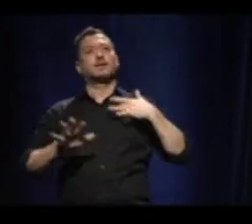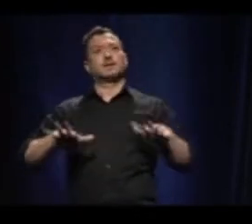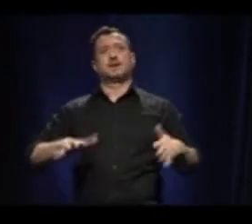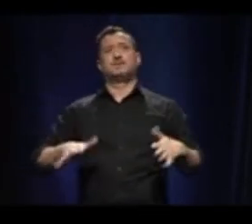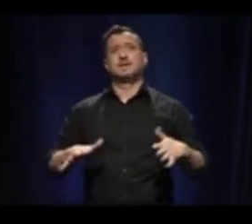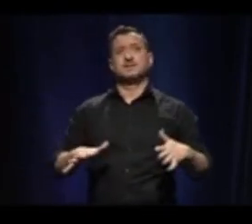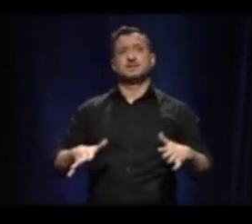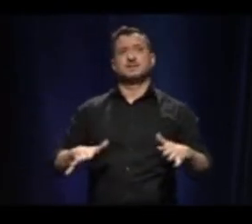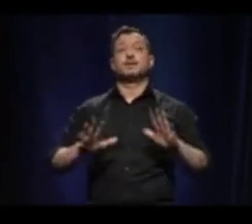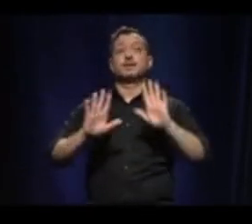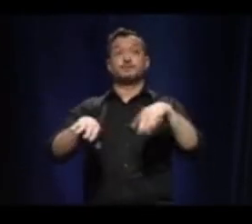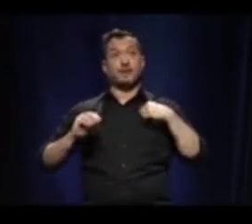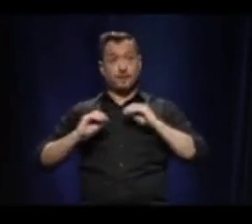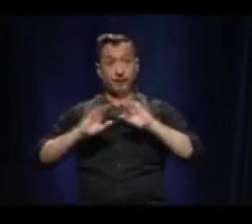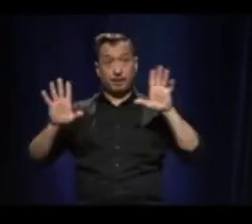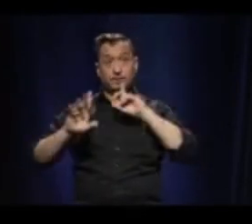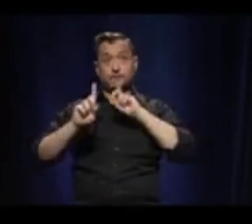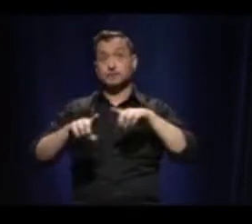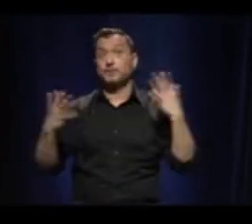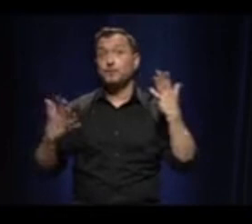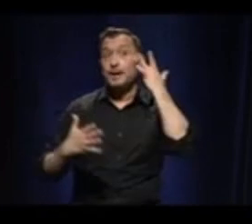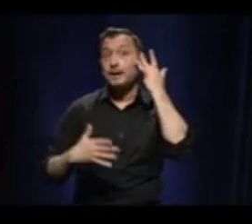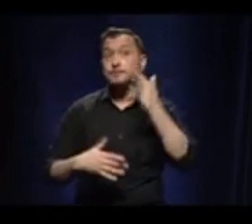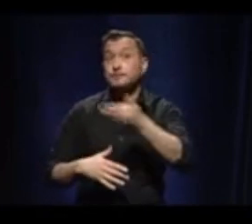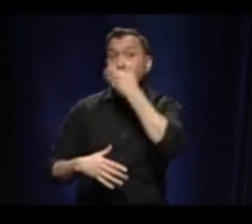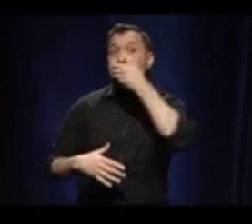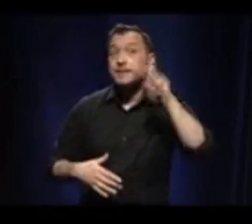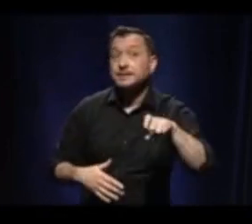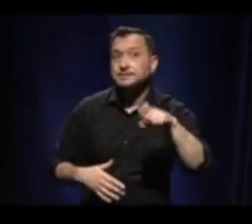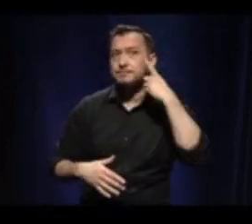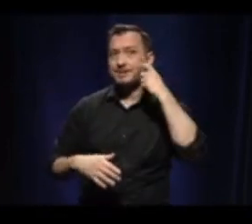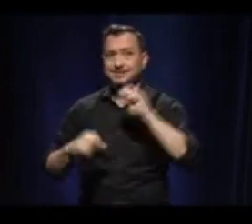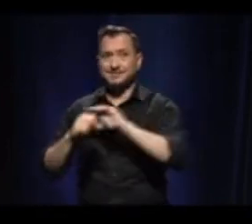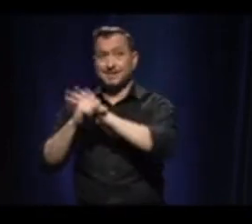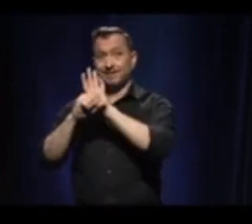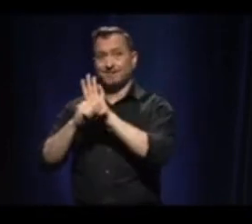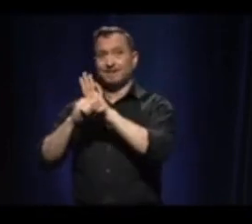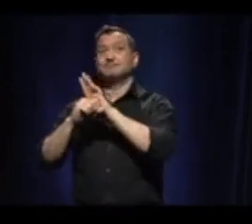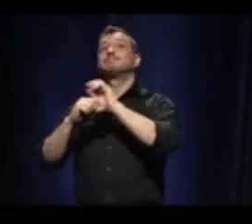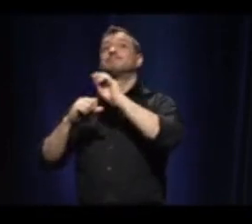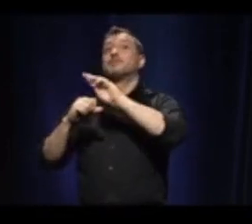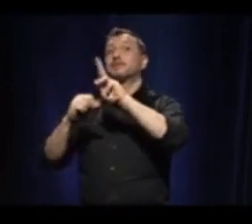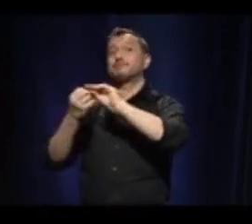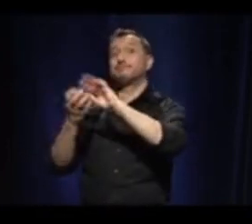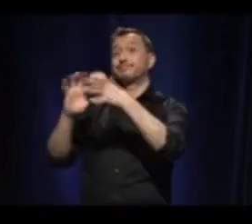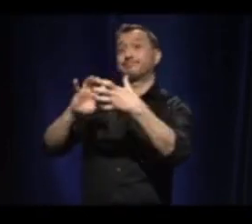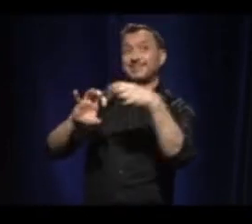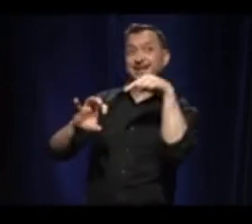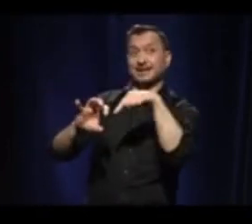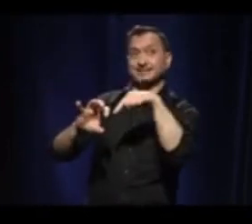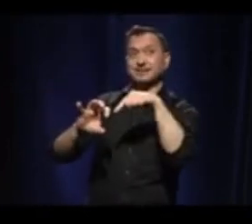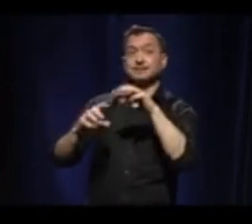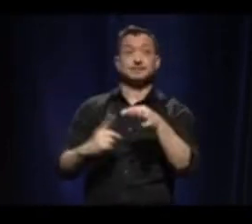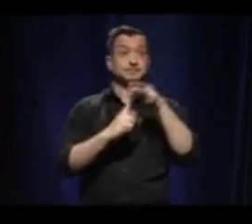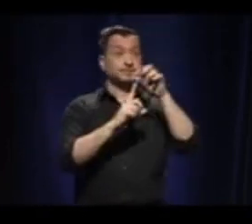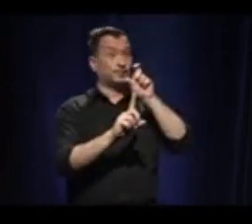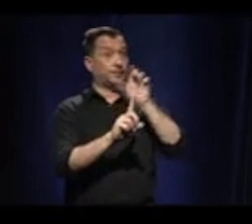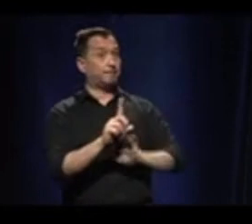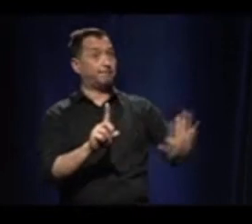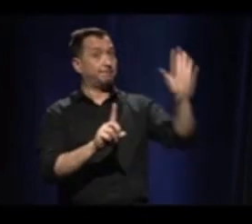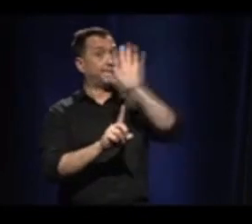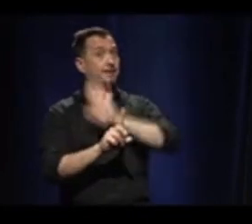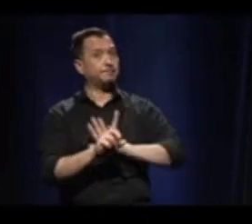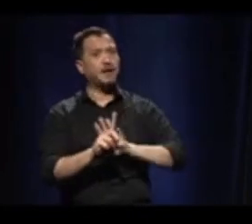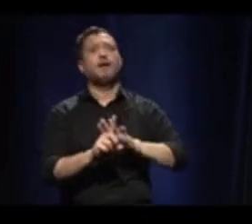know, even a lot of provinces are still using masks, but specifically in Quebec, we thought it would